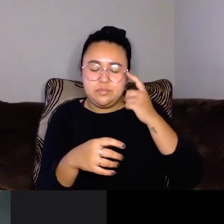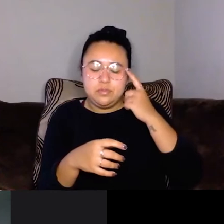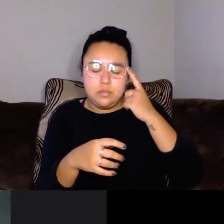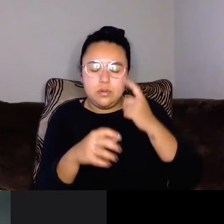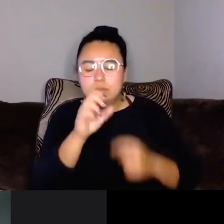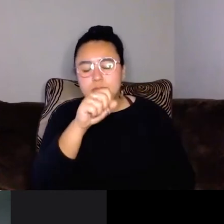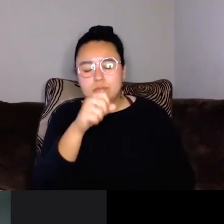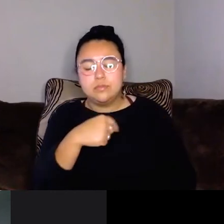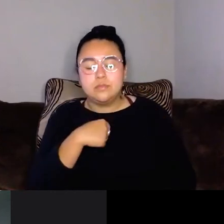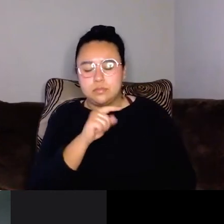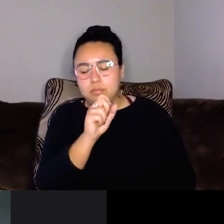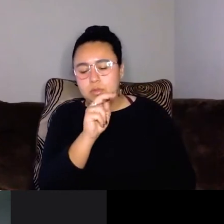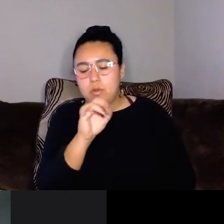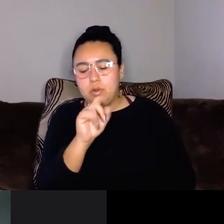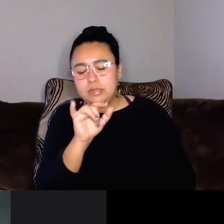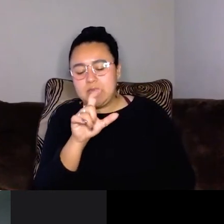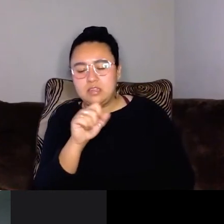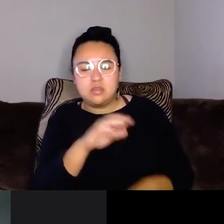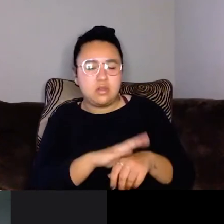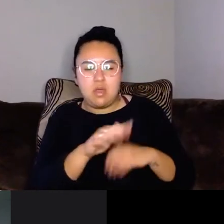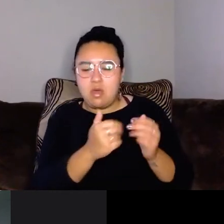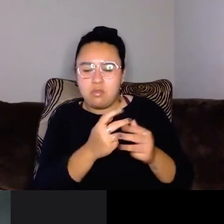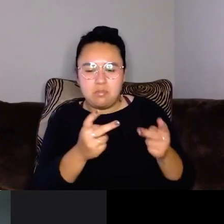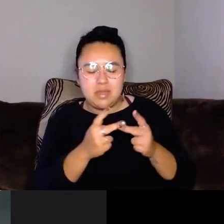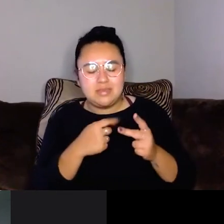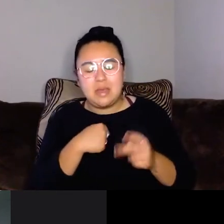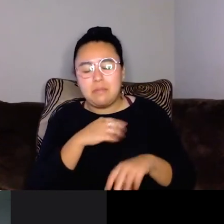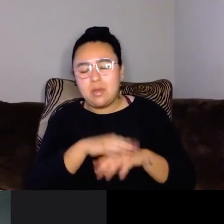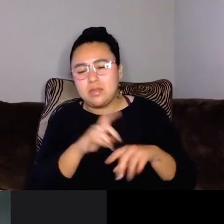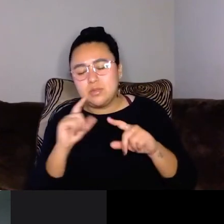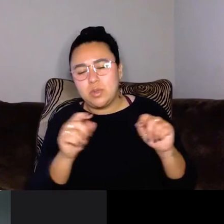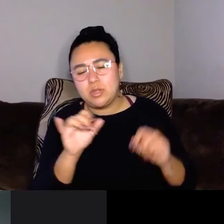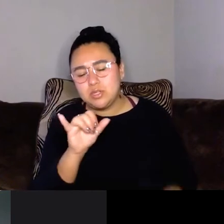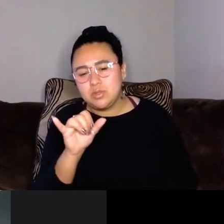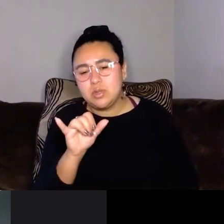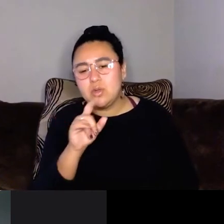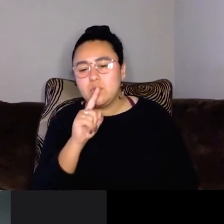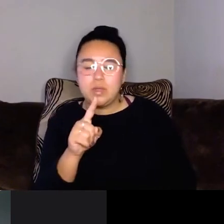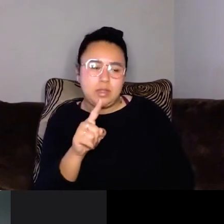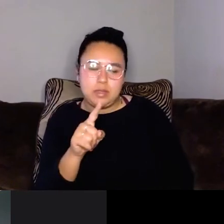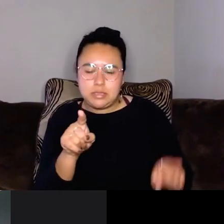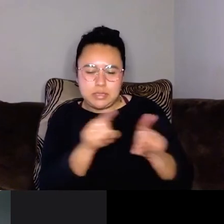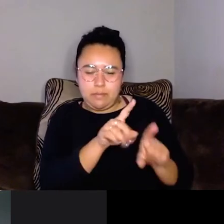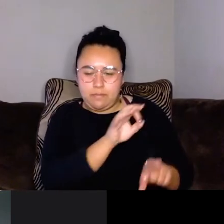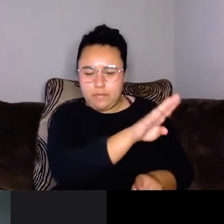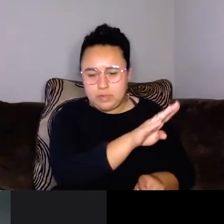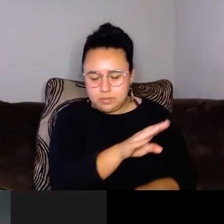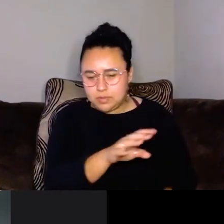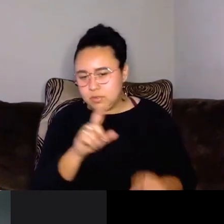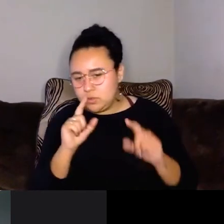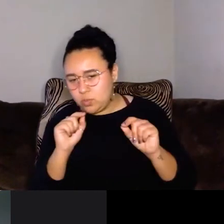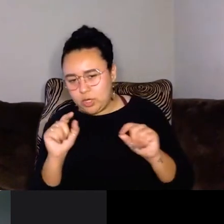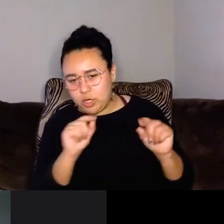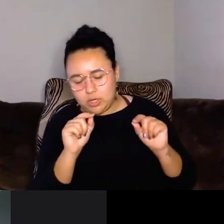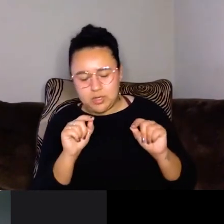yes, I'm Tony tells on all these places I'm on Twitter too, but it's just an echo of my Facebook. So I've never done